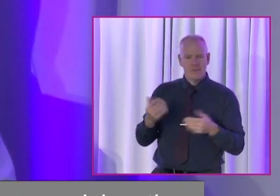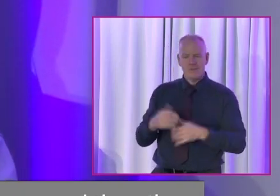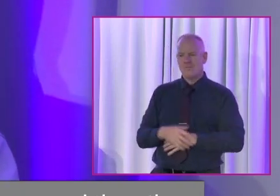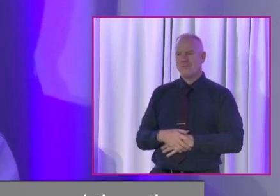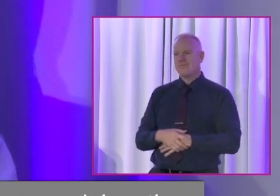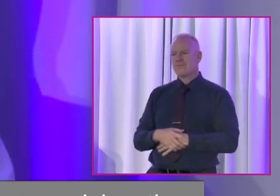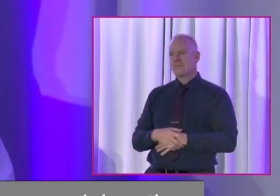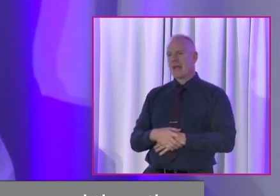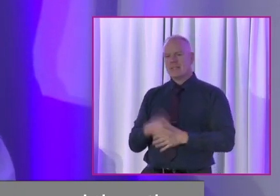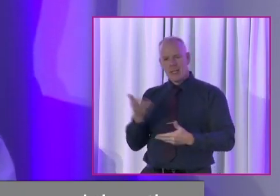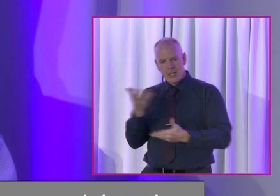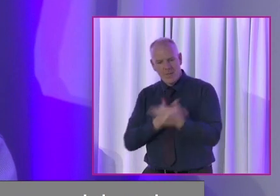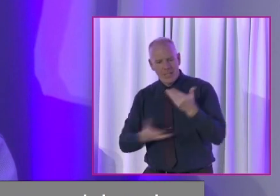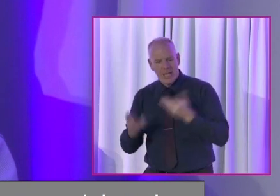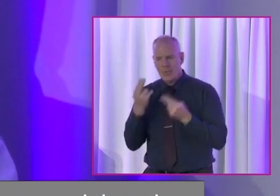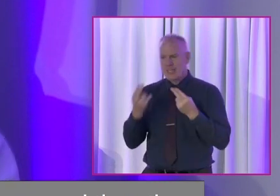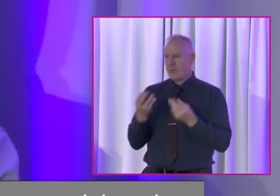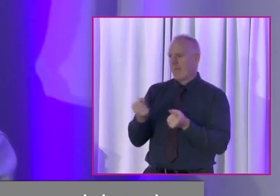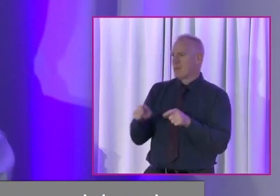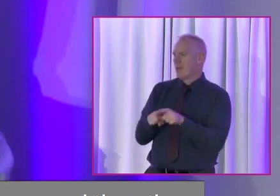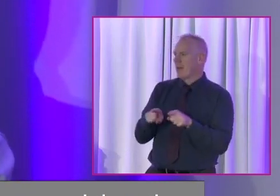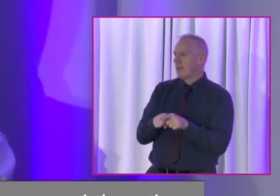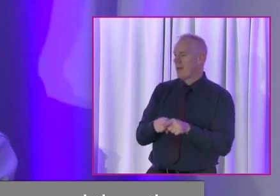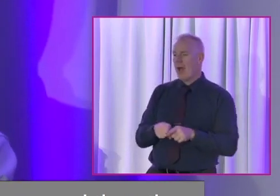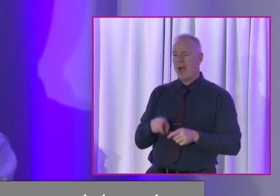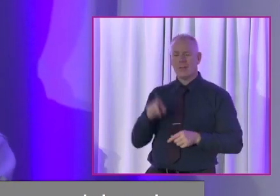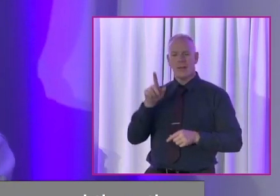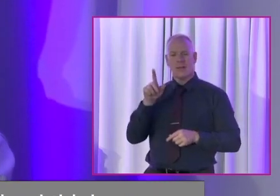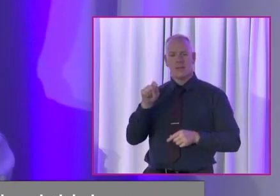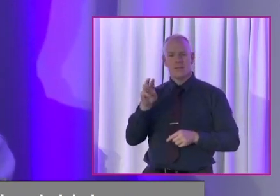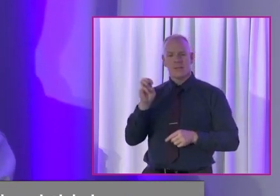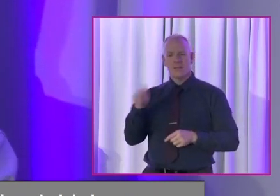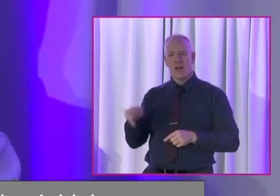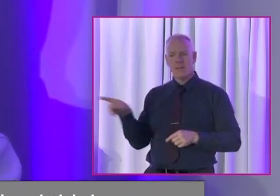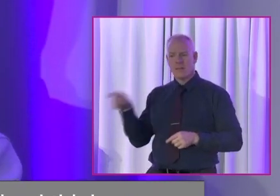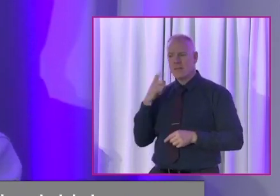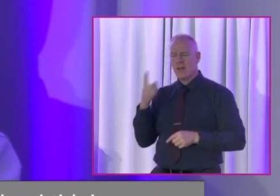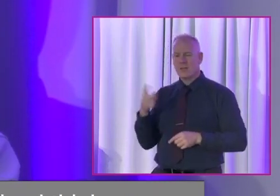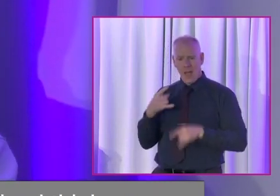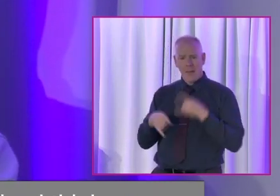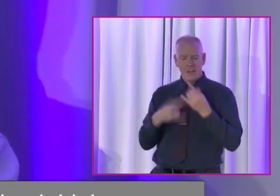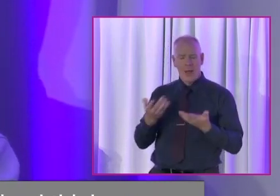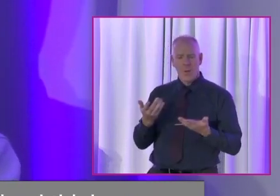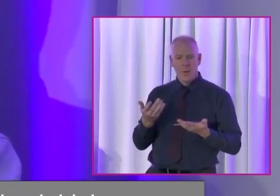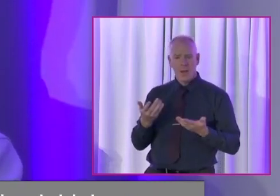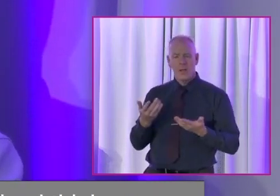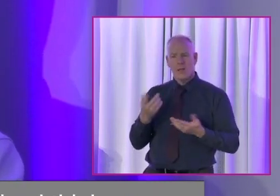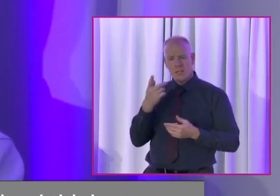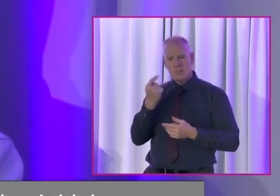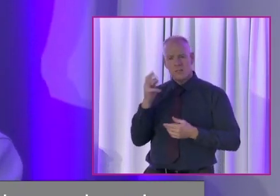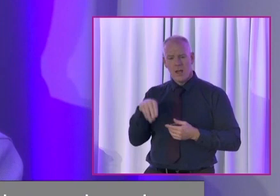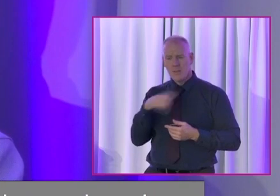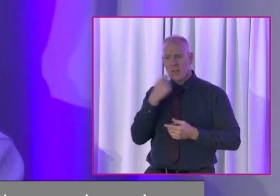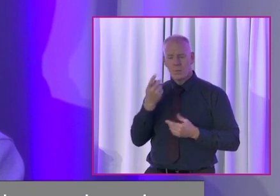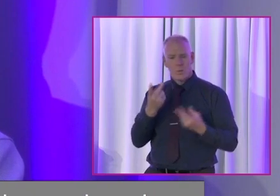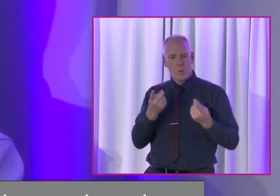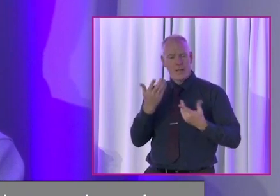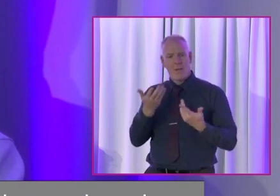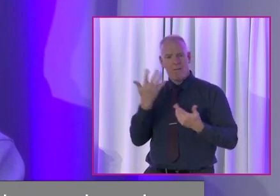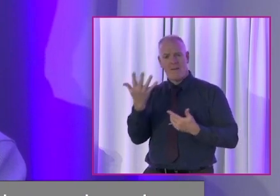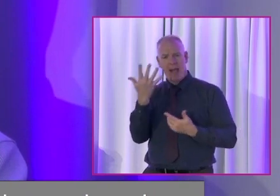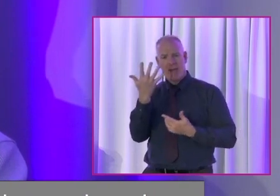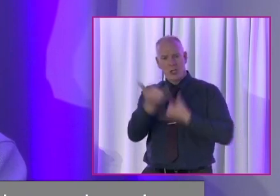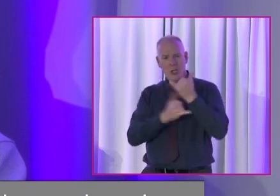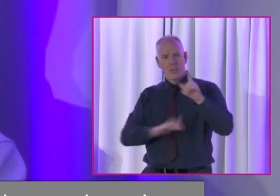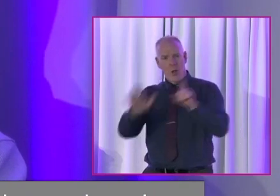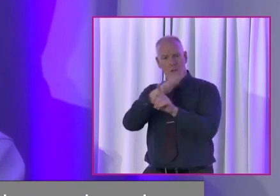And that's a conversation that I think we're going to have. And like Tom said, it is happening. mean, we've been doing it for five years now around the country. We see the